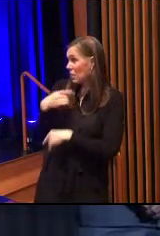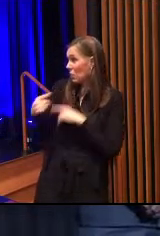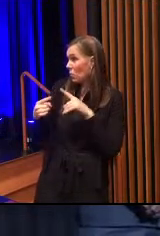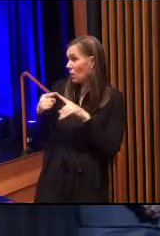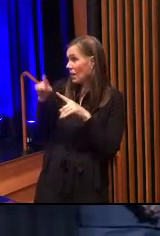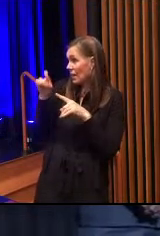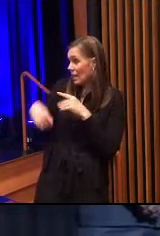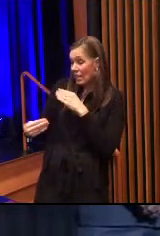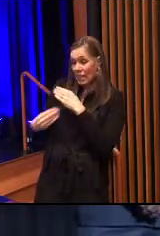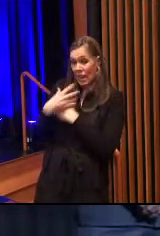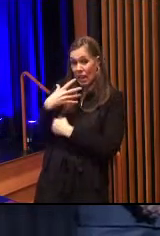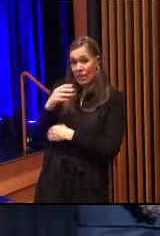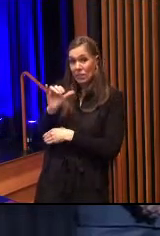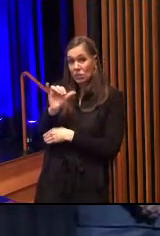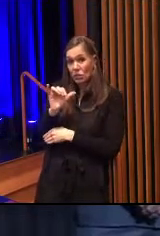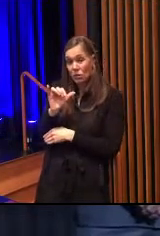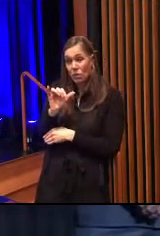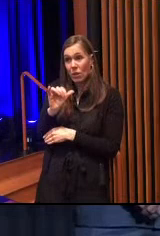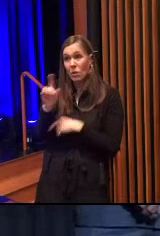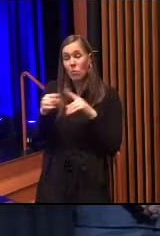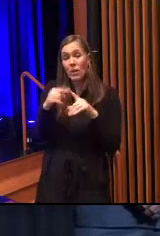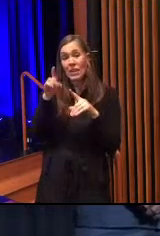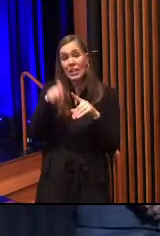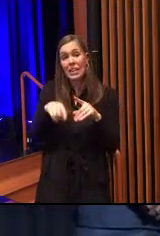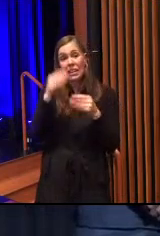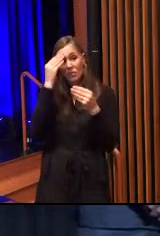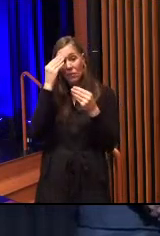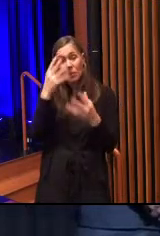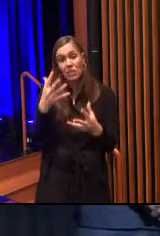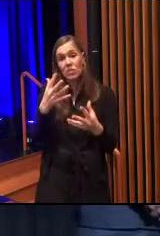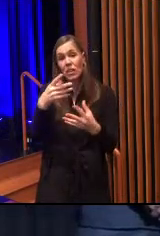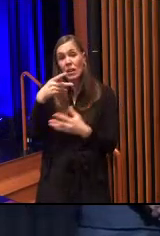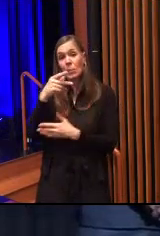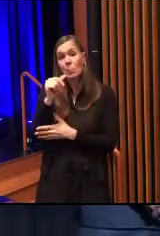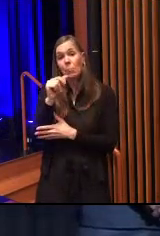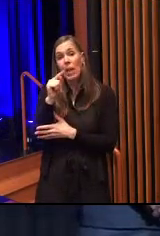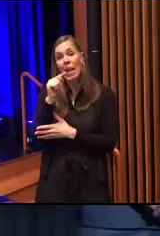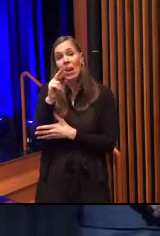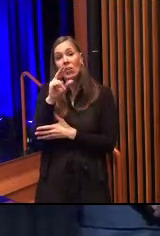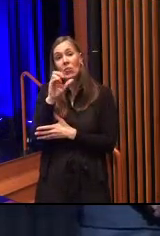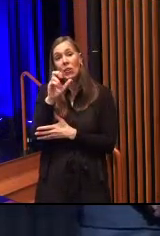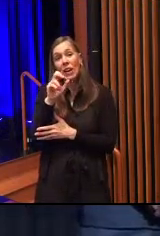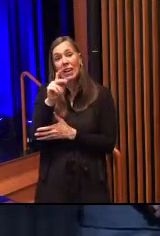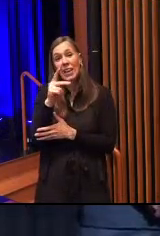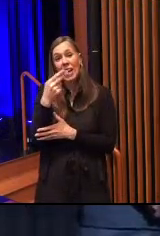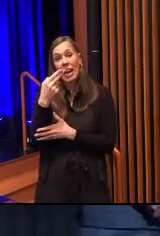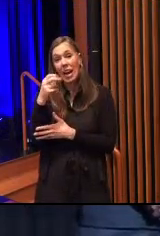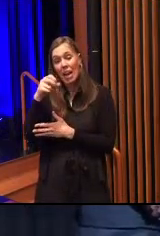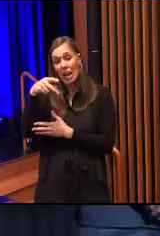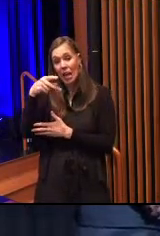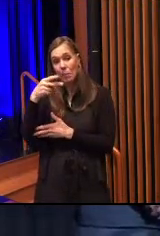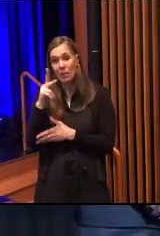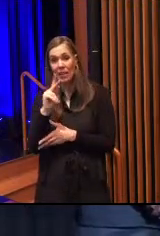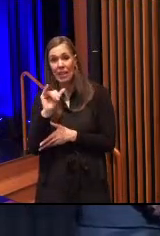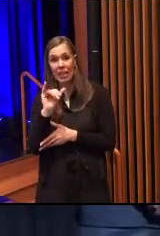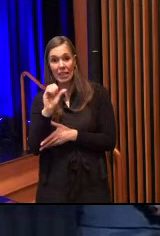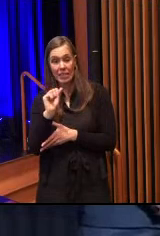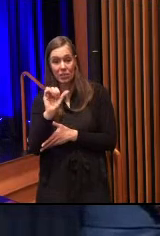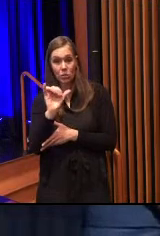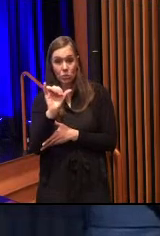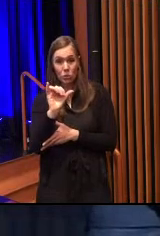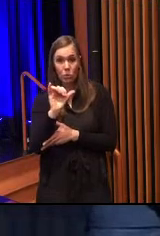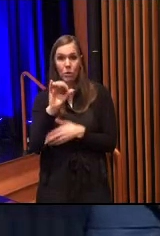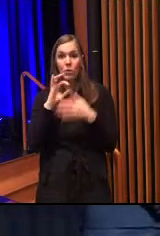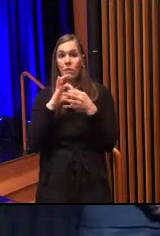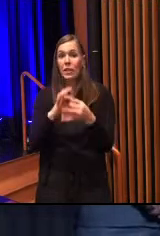some type of information that I may not know. Patrick Hopkins as well, you know, when it has to do with financing.